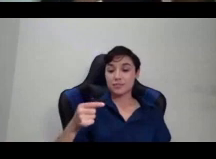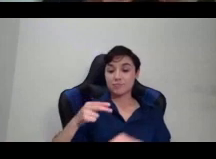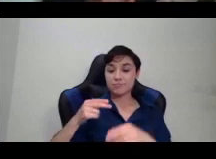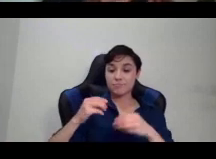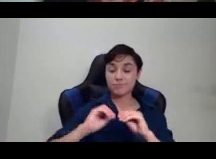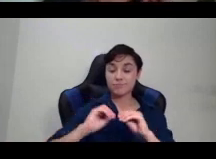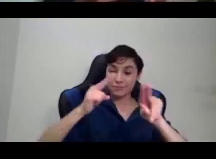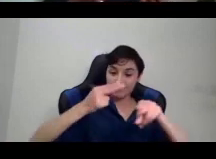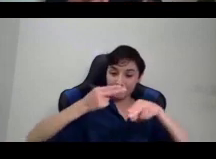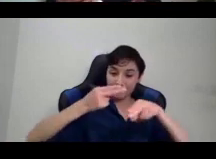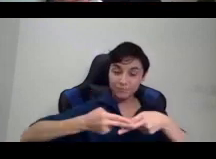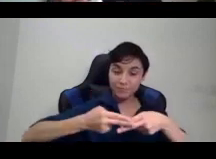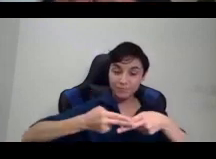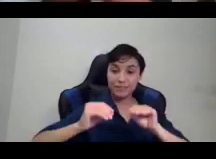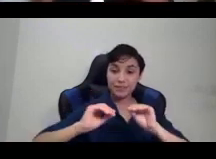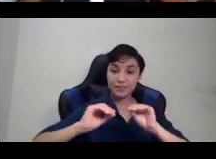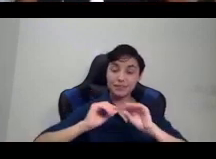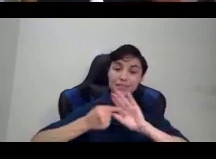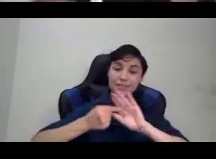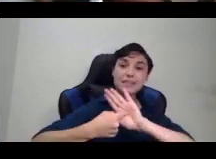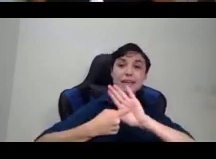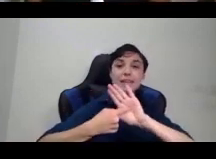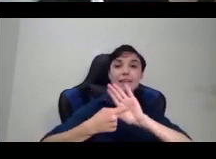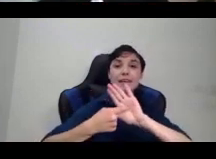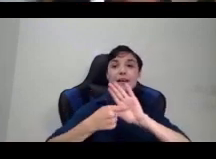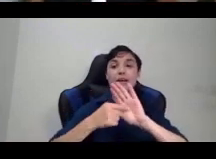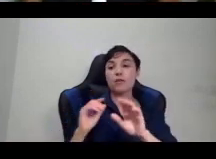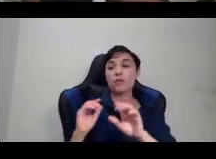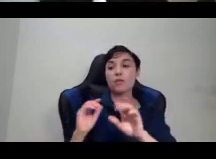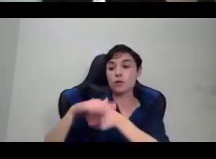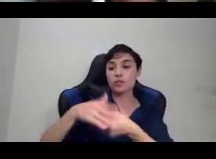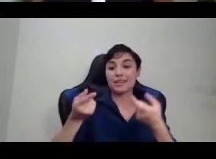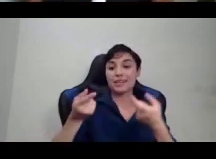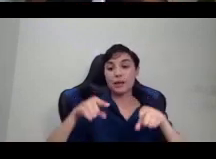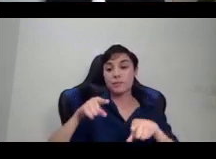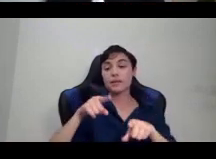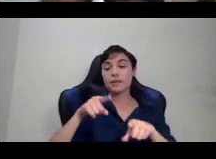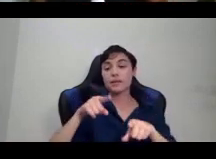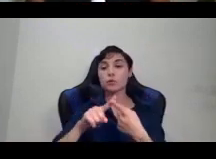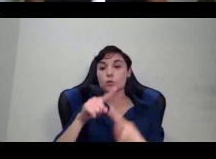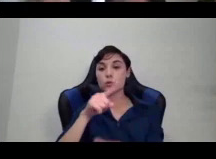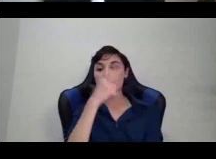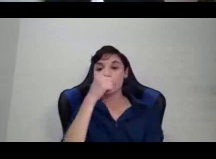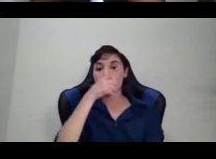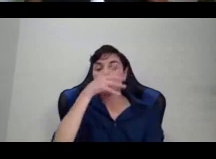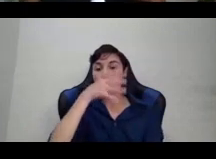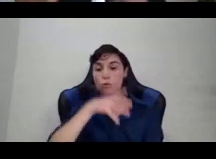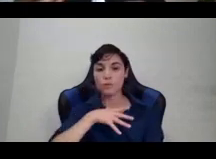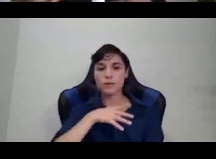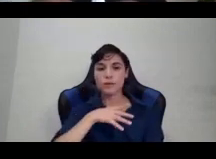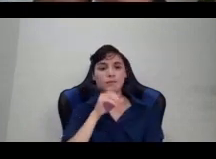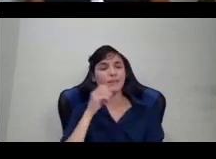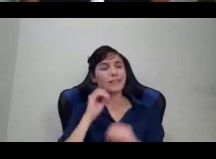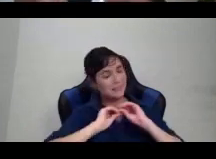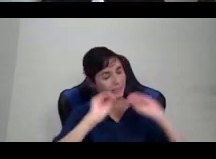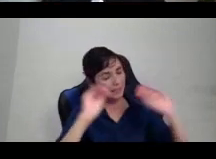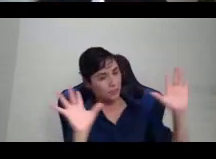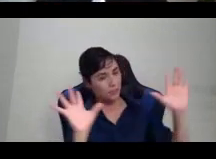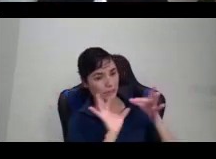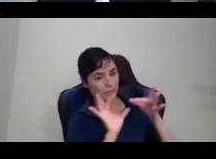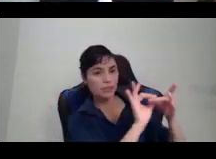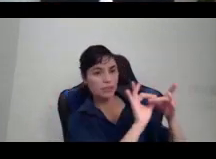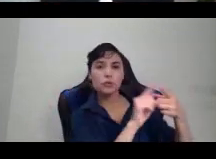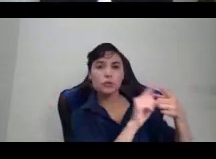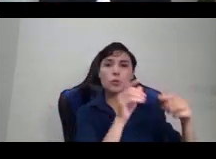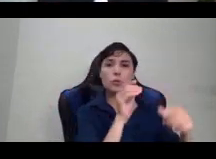inextricably tied to capitalism because of some of the same dynamics that this other legacy and this other, and this lineage of other